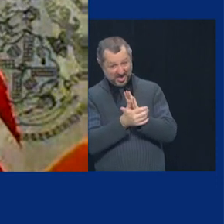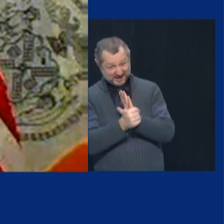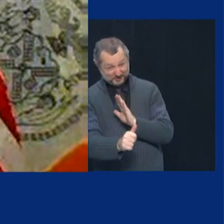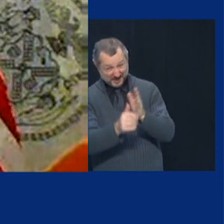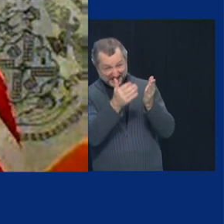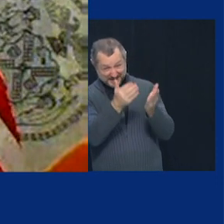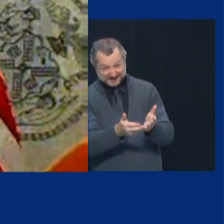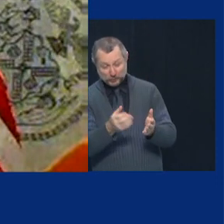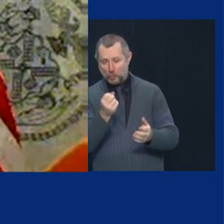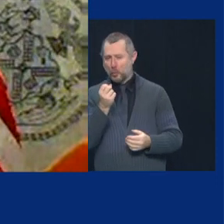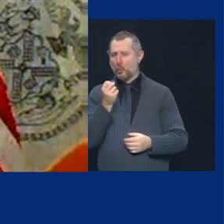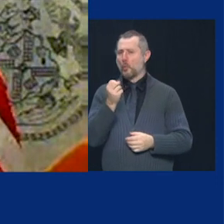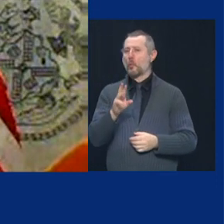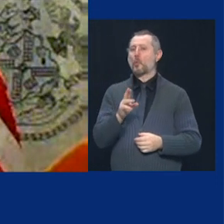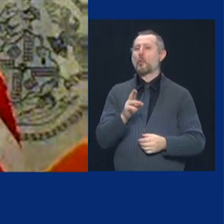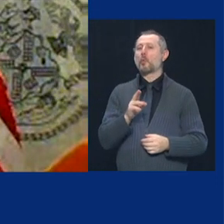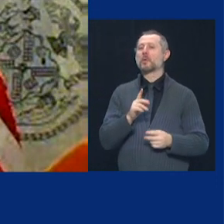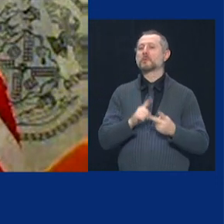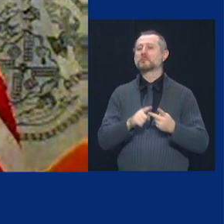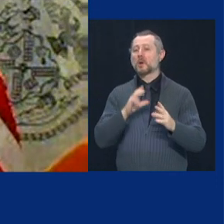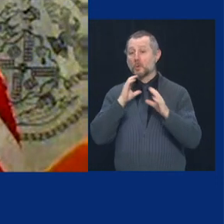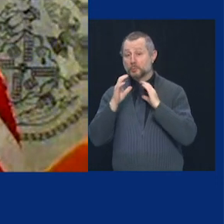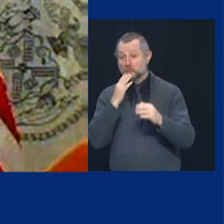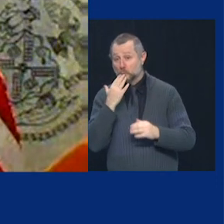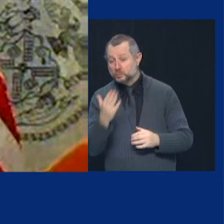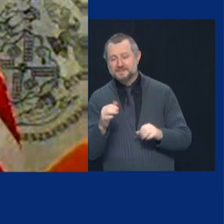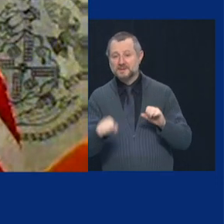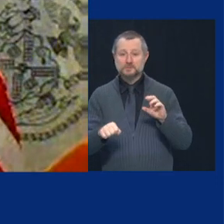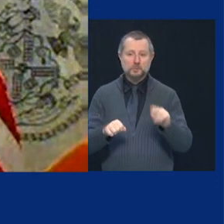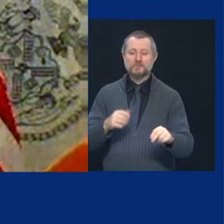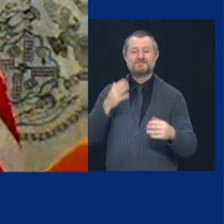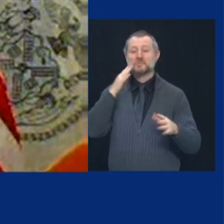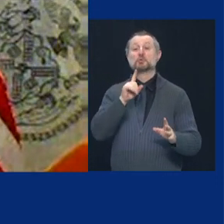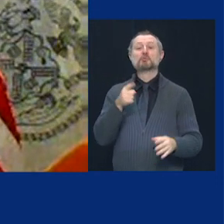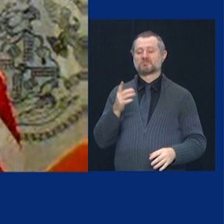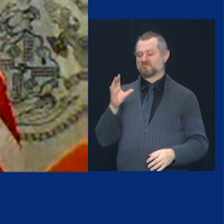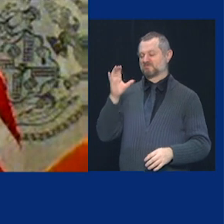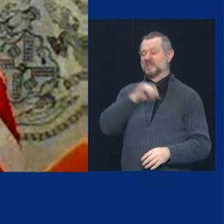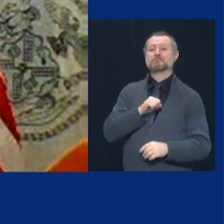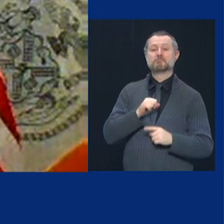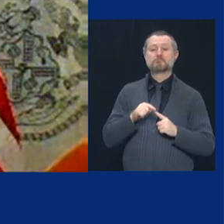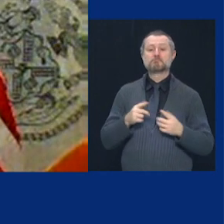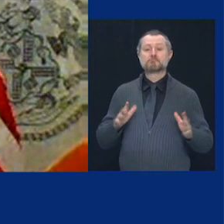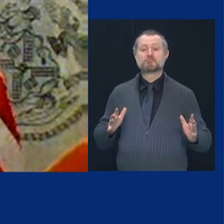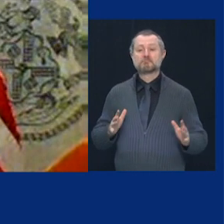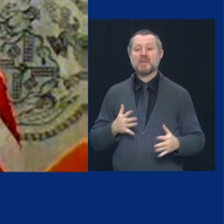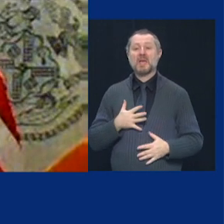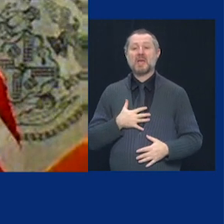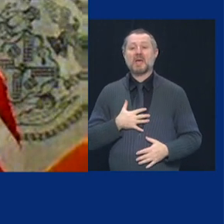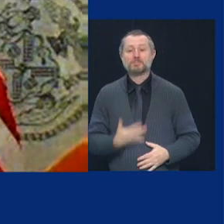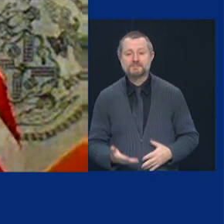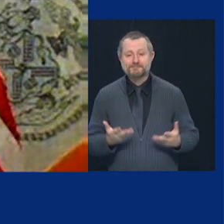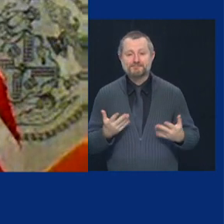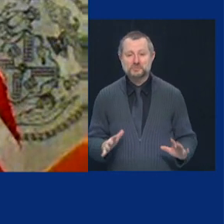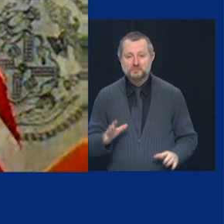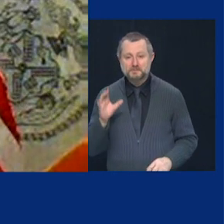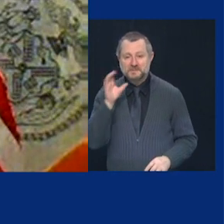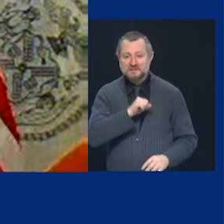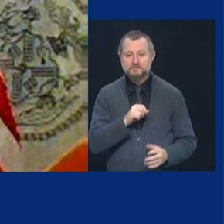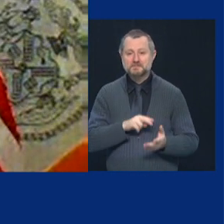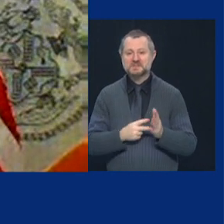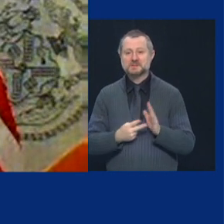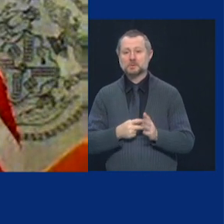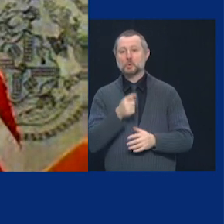communicated but they missed it and they said they missed it uh they created it